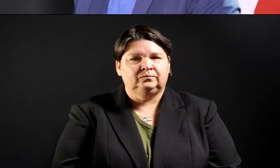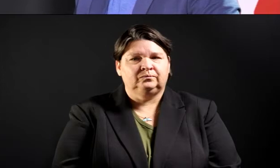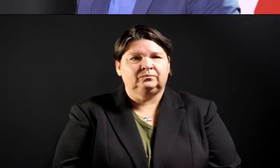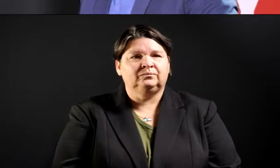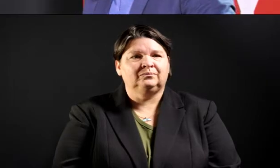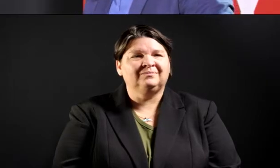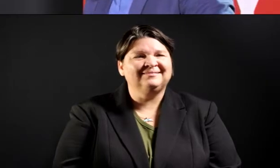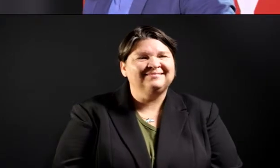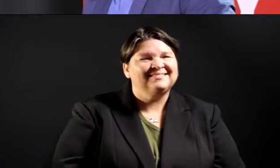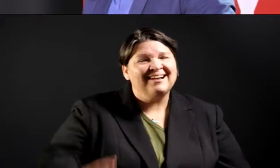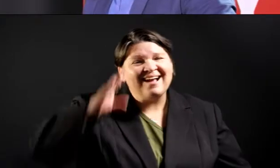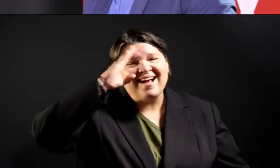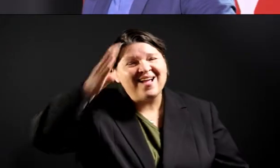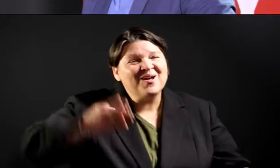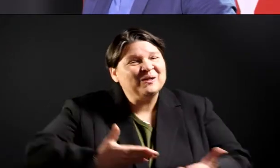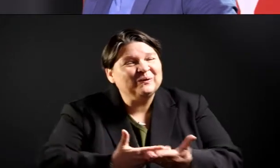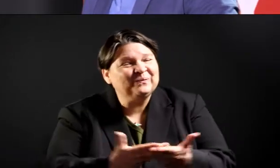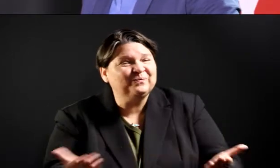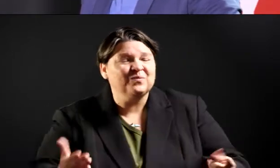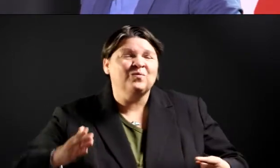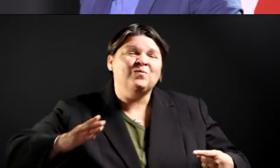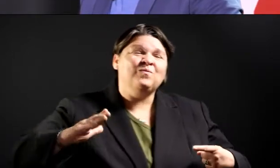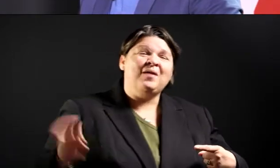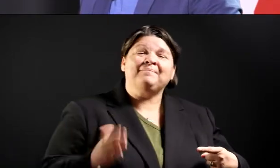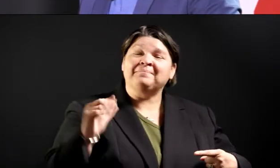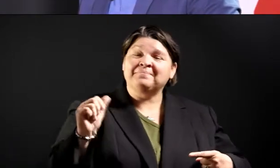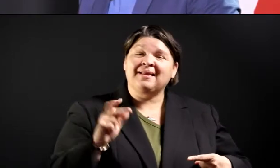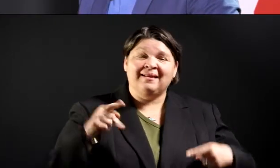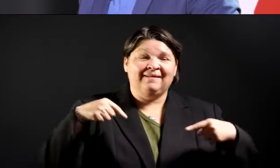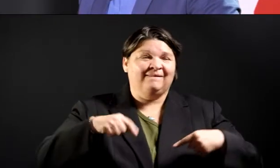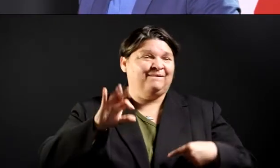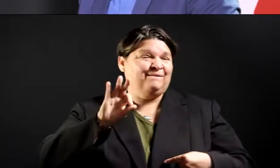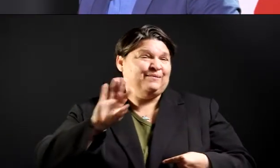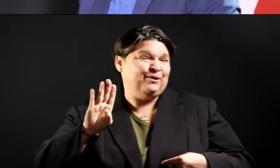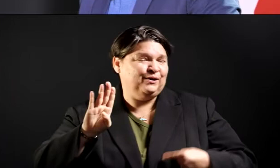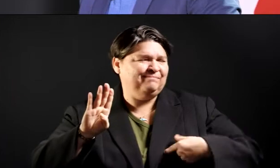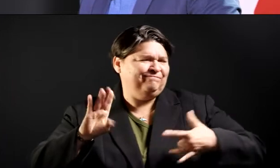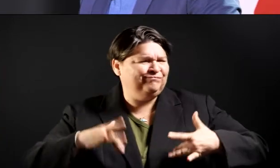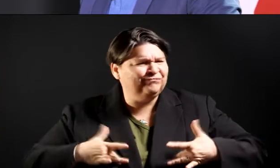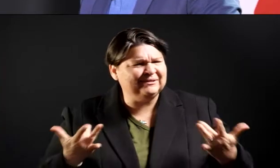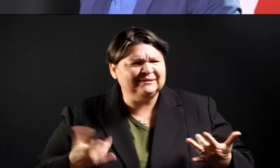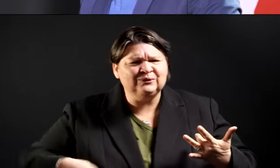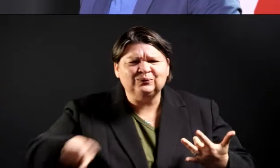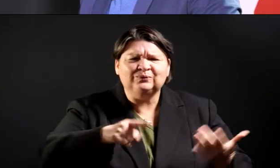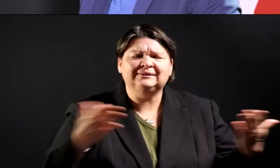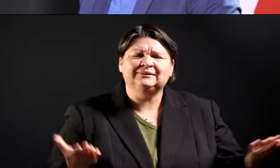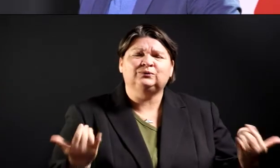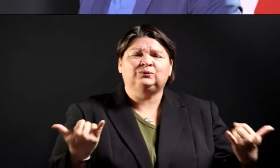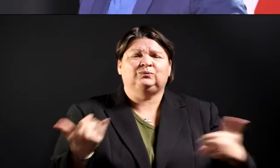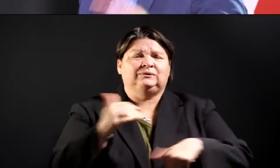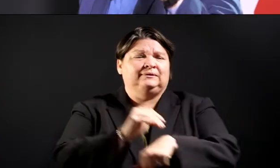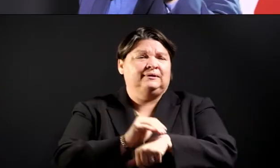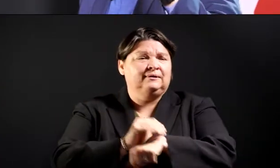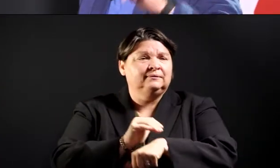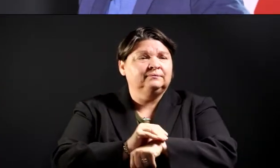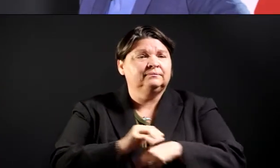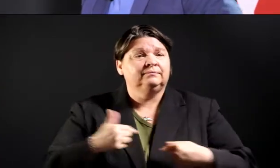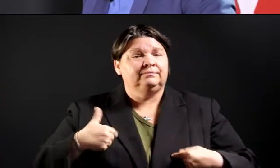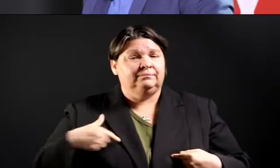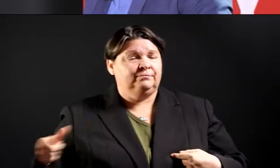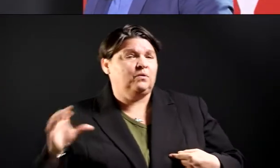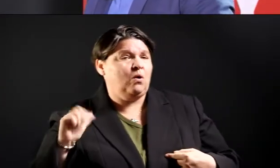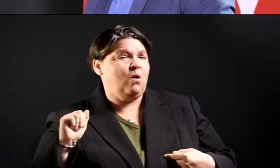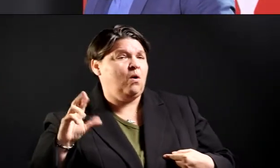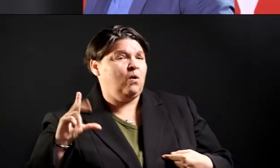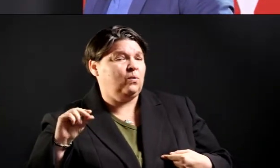Hi everybody, welcome back to Facebook. We're glad to have you with us this evening. Today I'm joined by Councilmember Carlos Flores, who